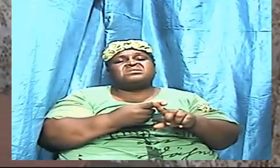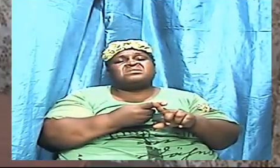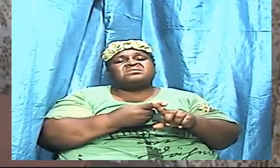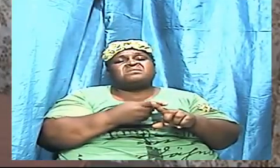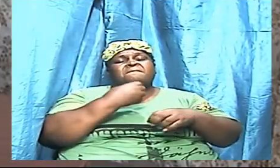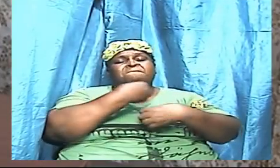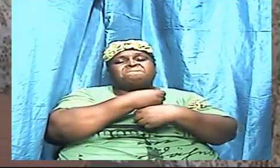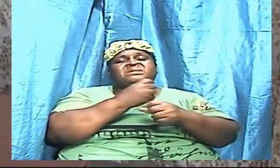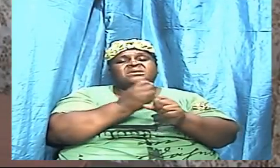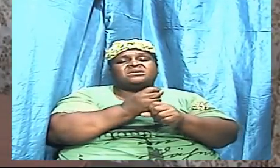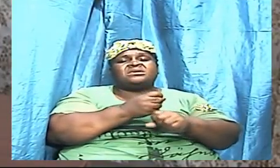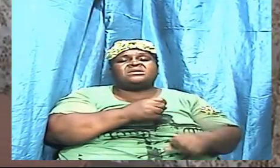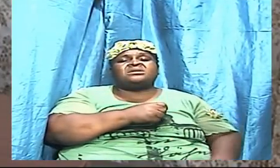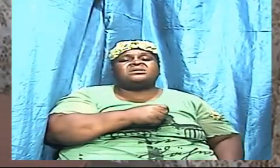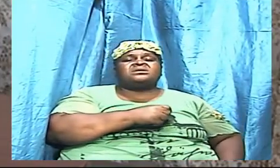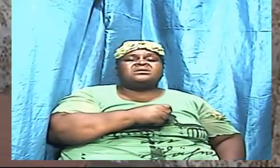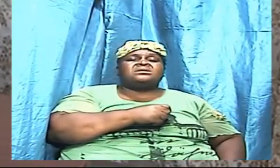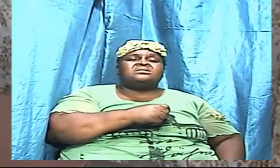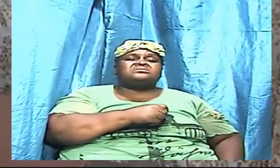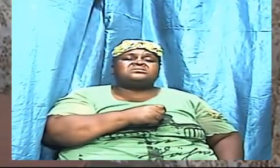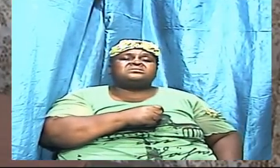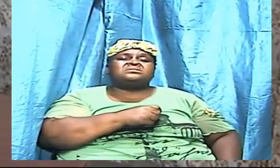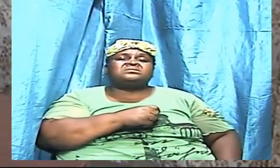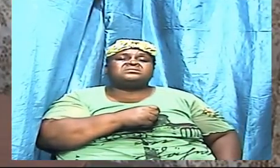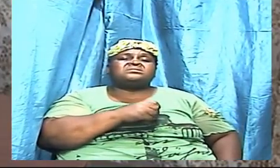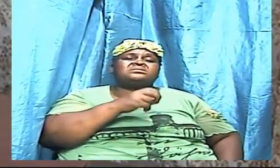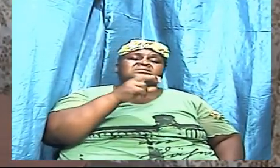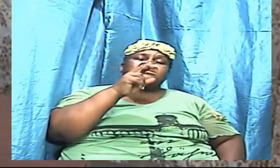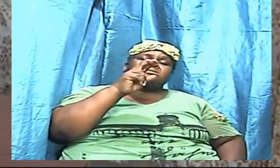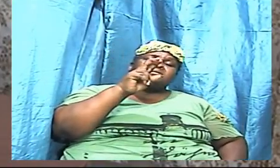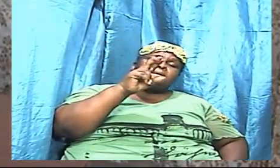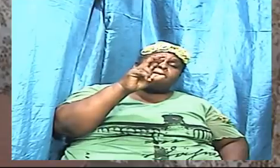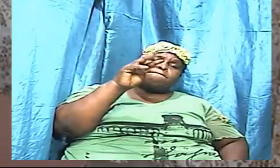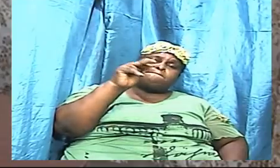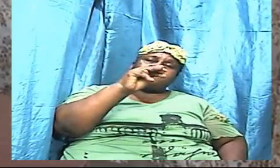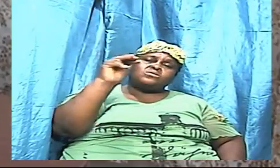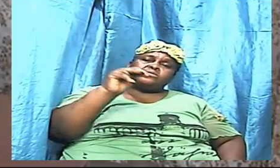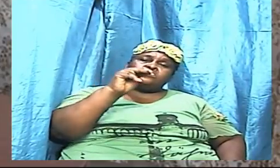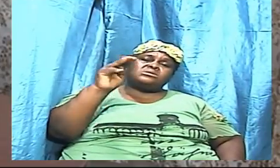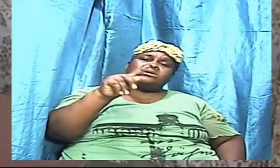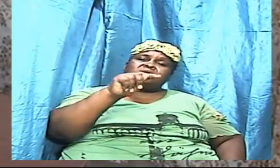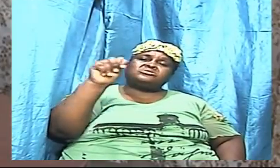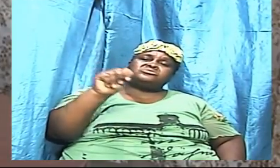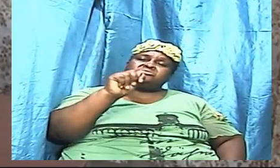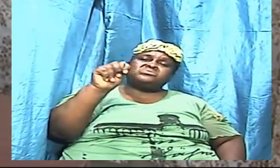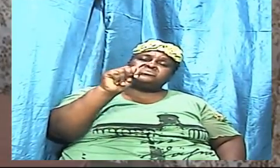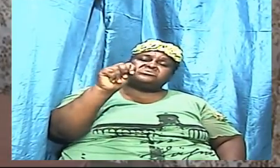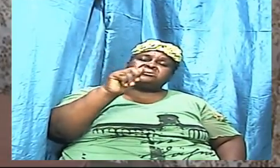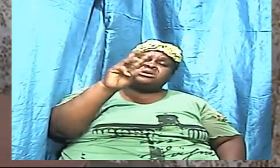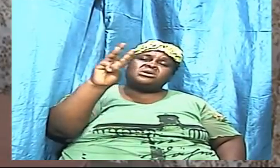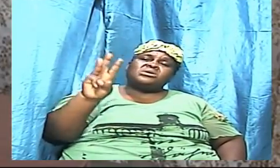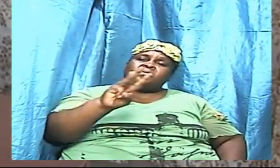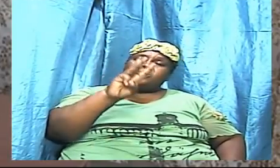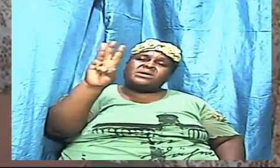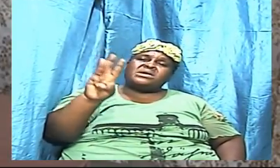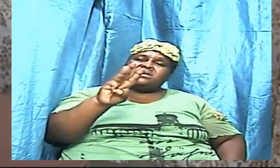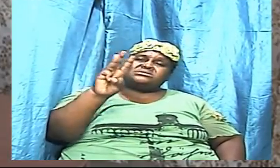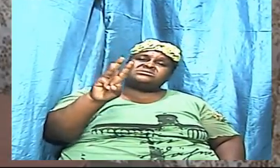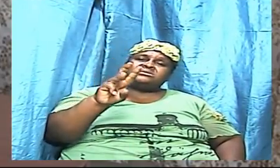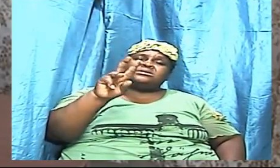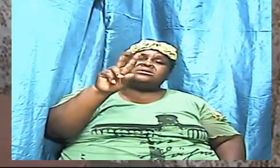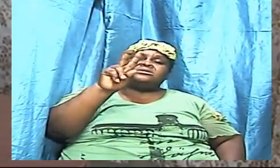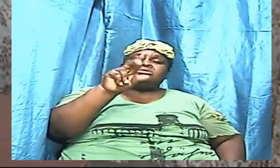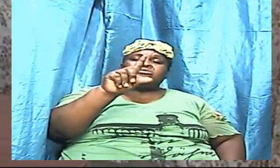will make it the 20 the monday tuesday and wednesday which will be the